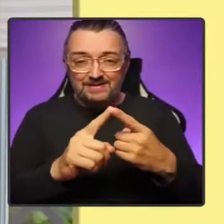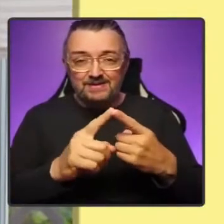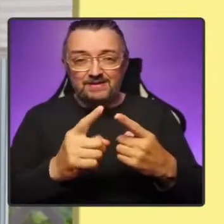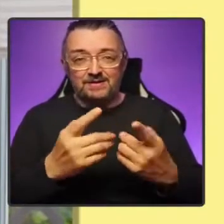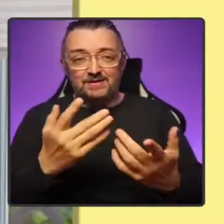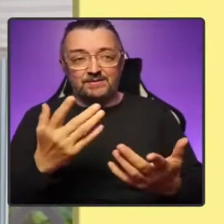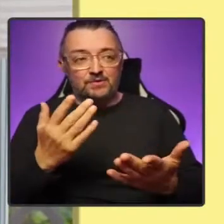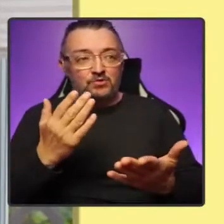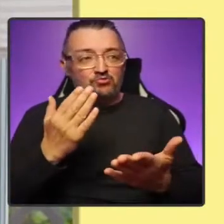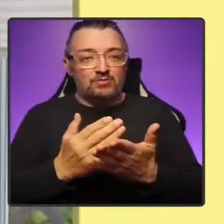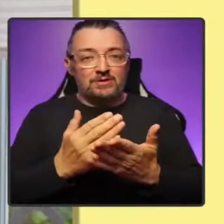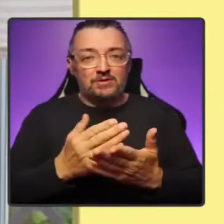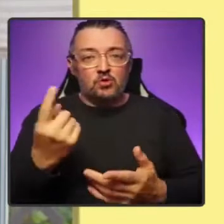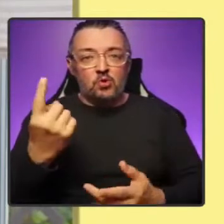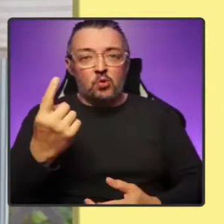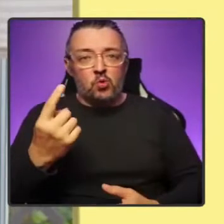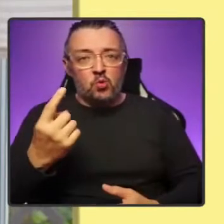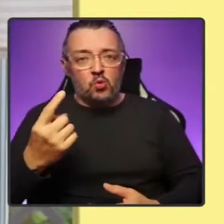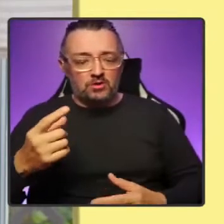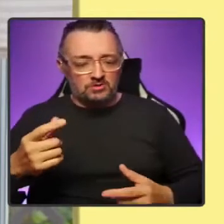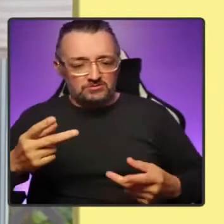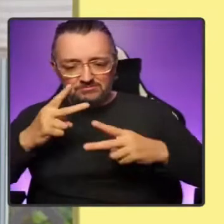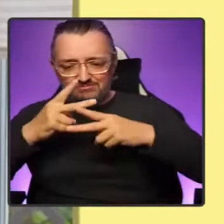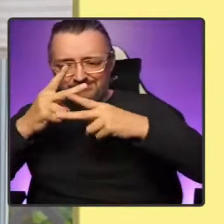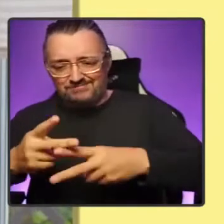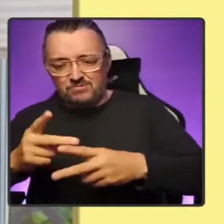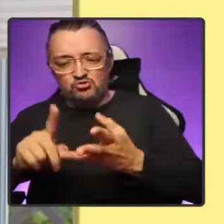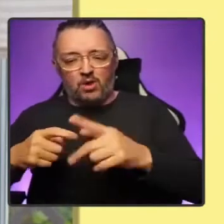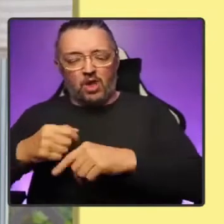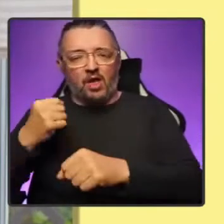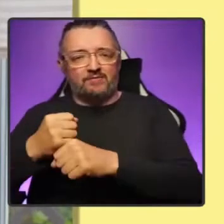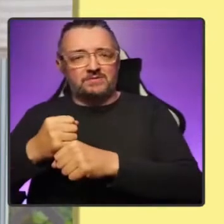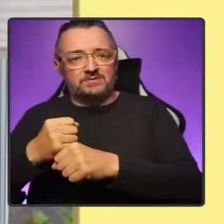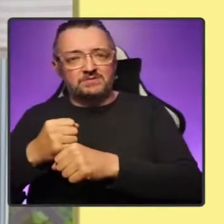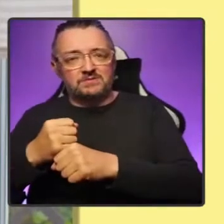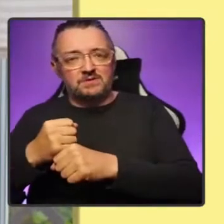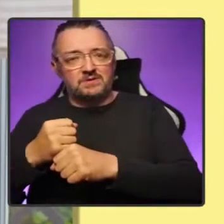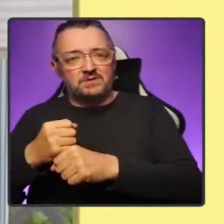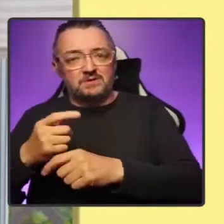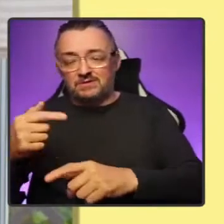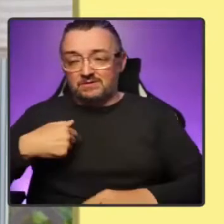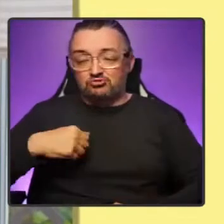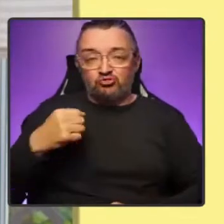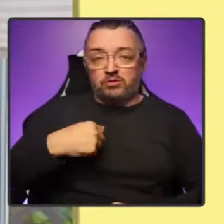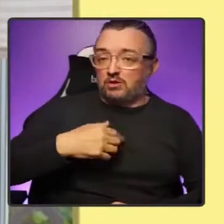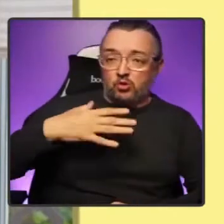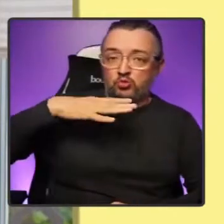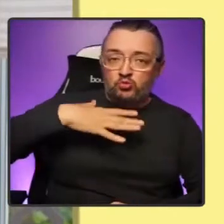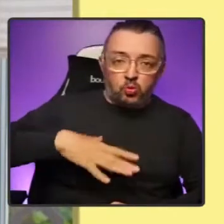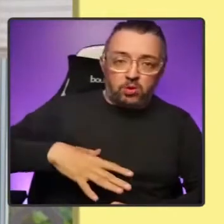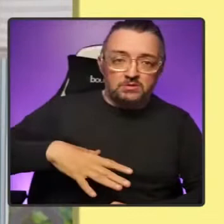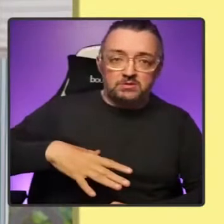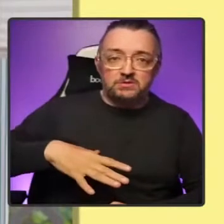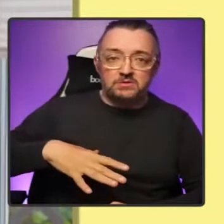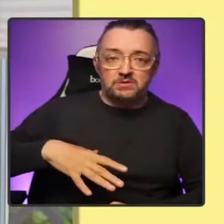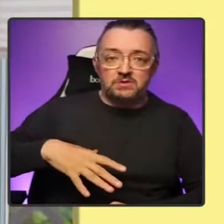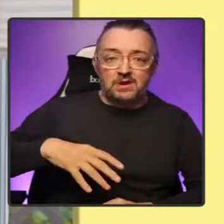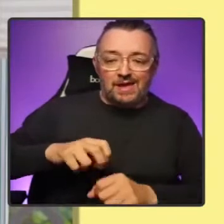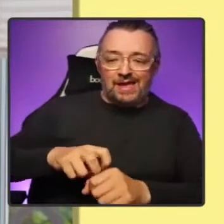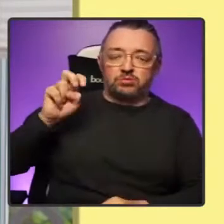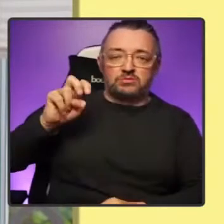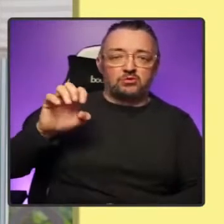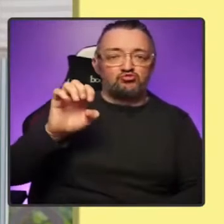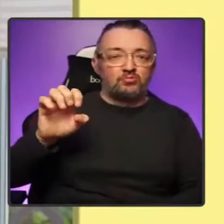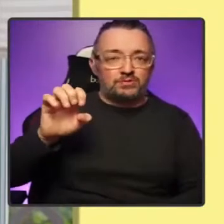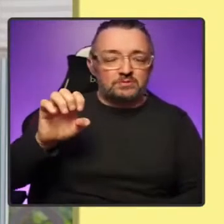hardliners in charge of the UK government. Against Scotland's will, have been taken out of the European Union and the European single